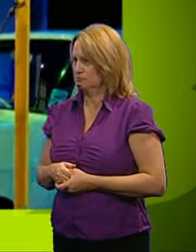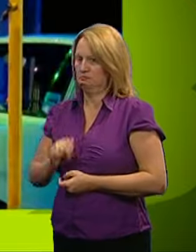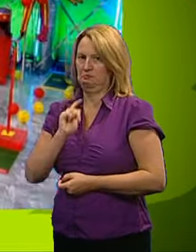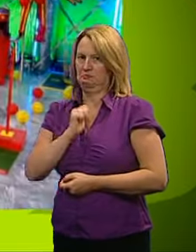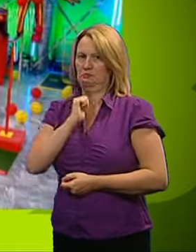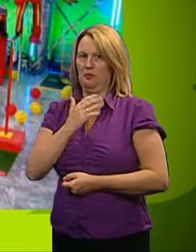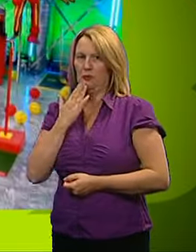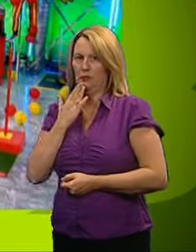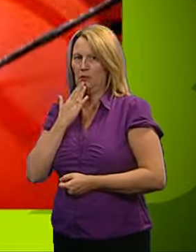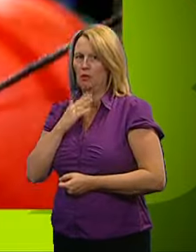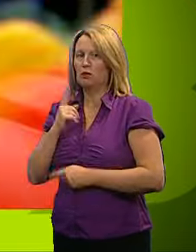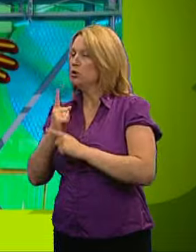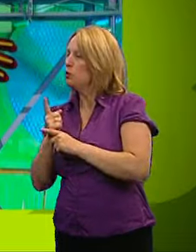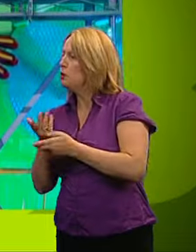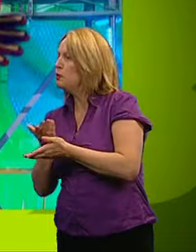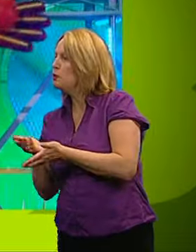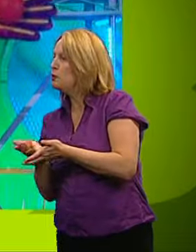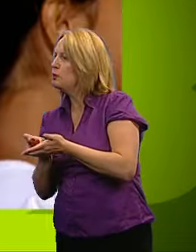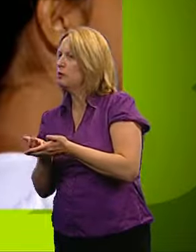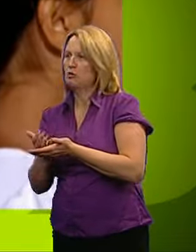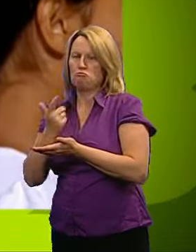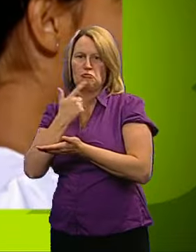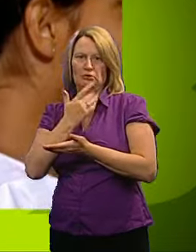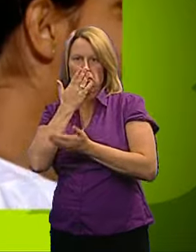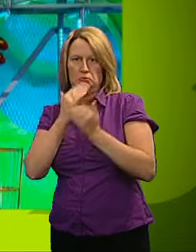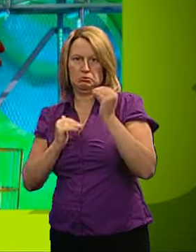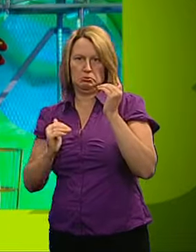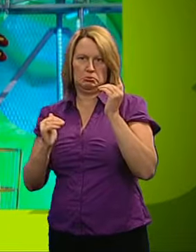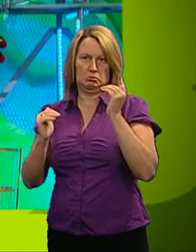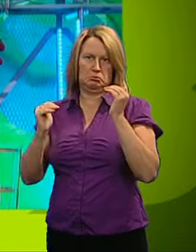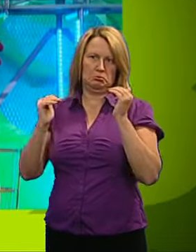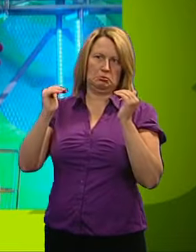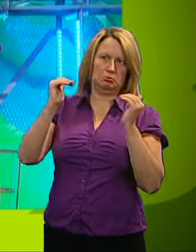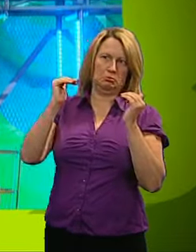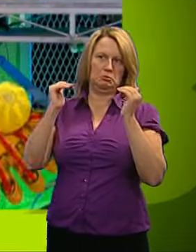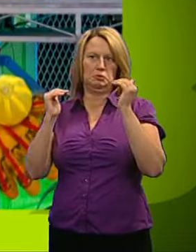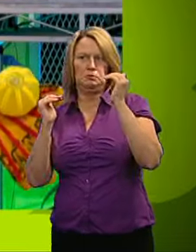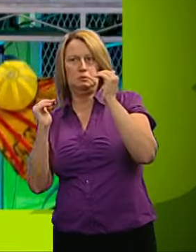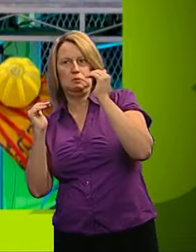while I've been chatting to Mini Miss, the reds have really come back into this one. It's too close to call.